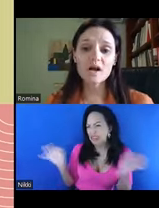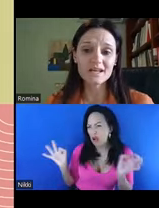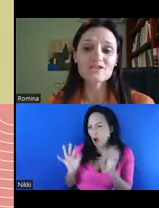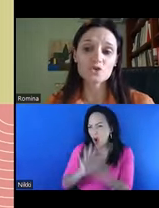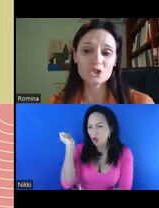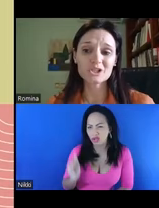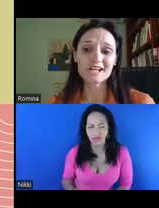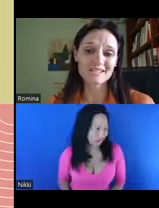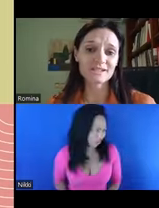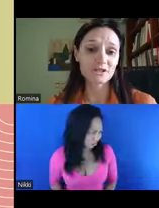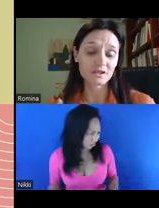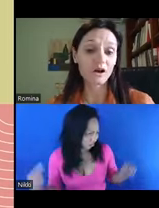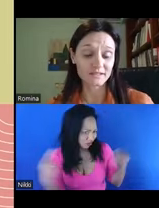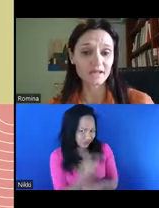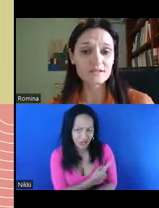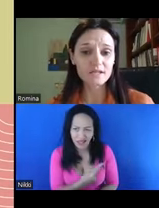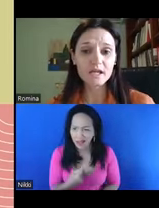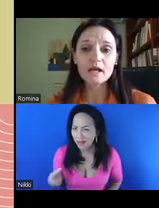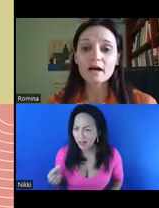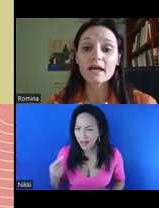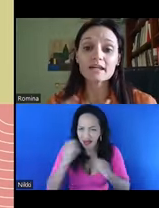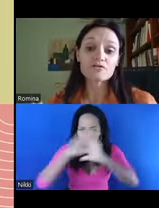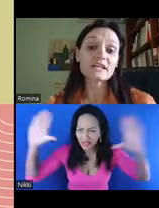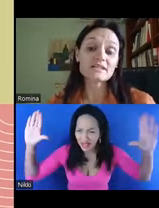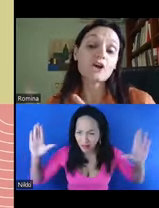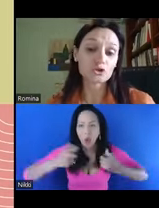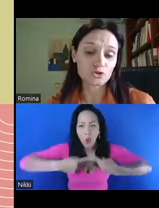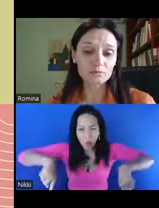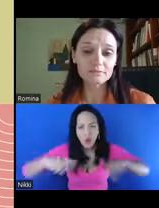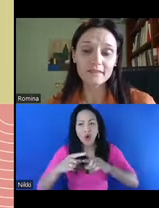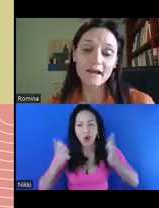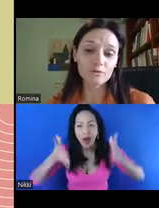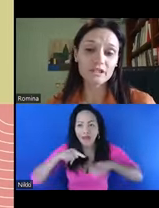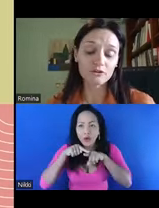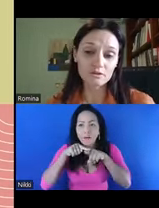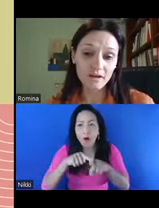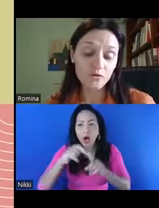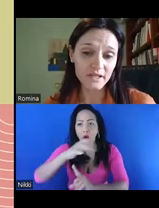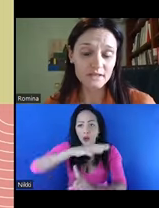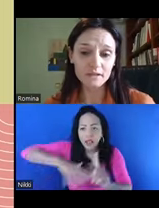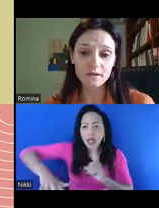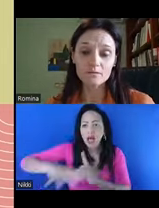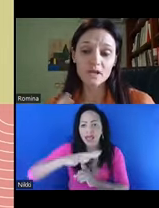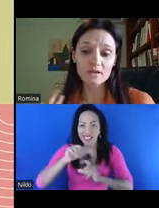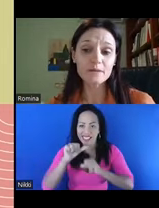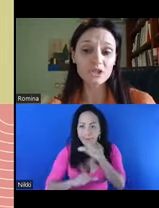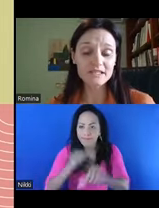everyone is socialized in a certain context, and everyone is cultural, and that we cannot avoid.